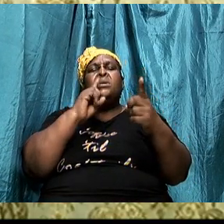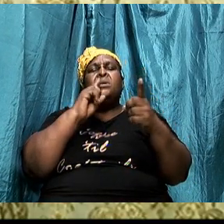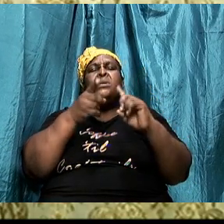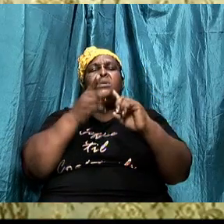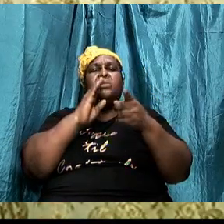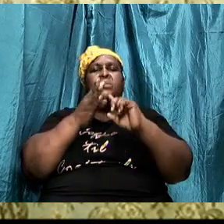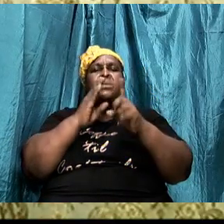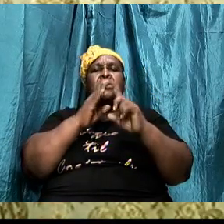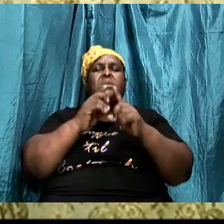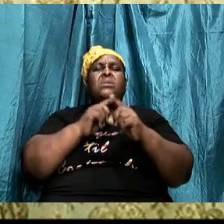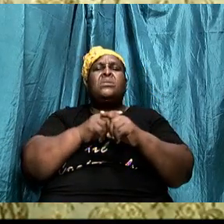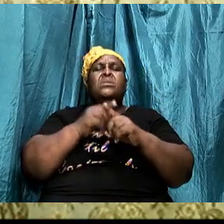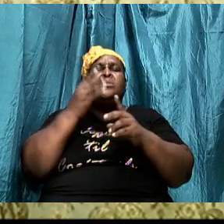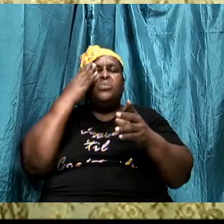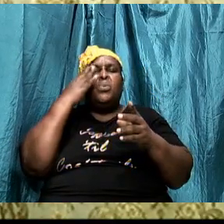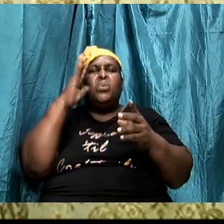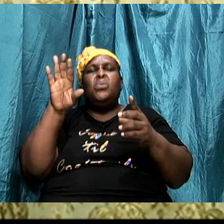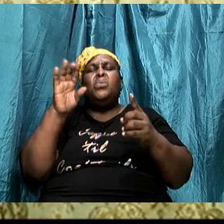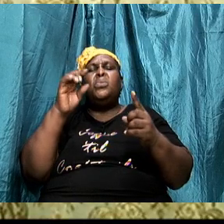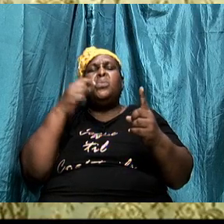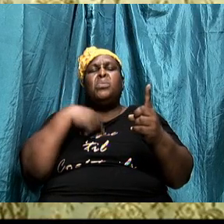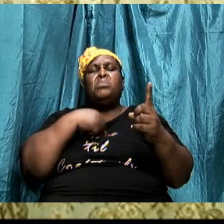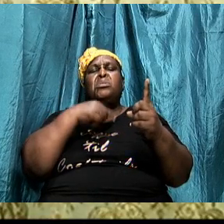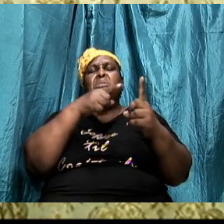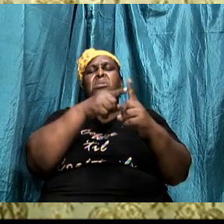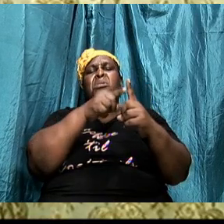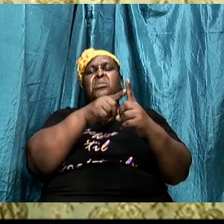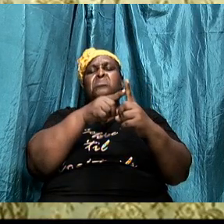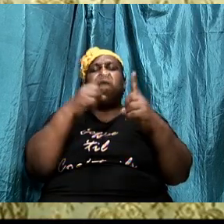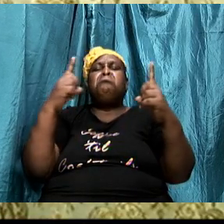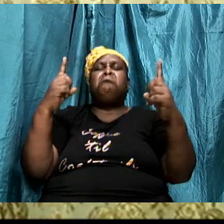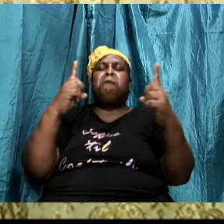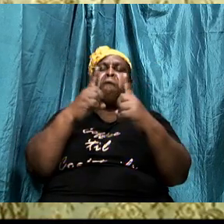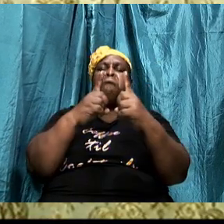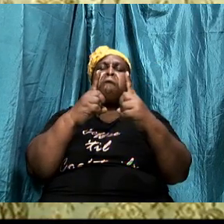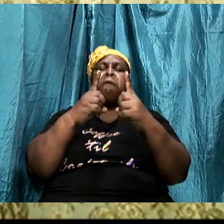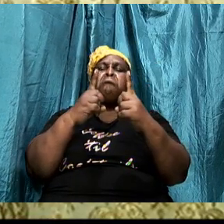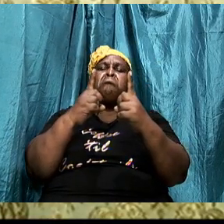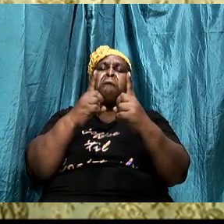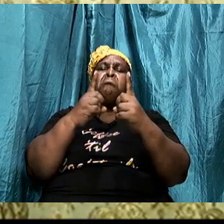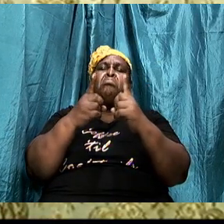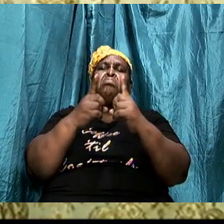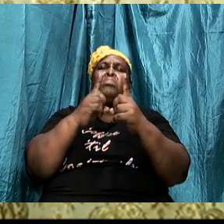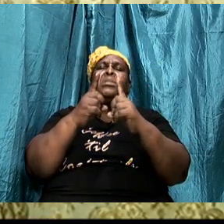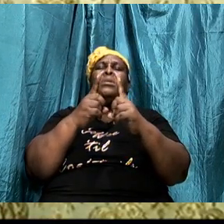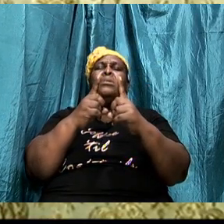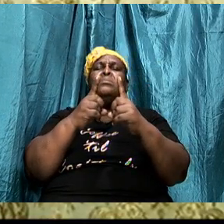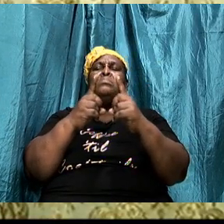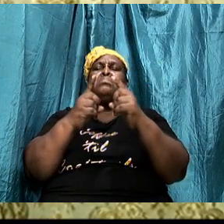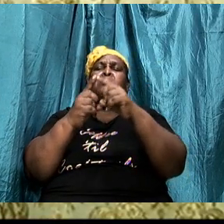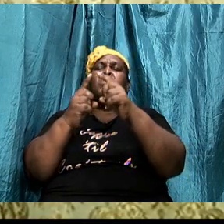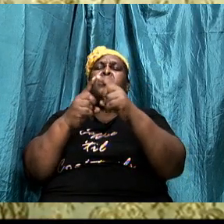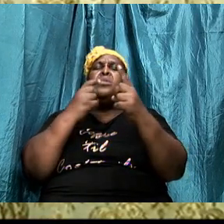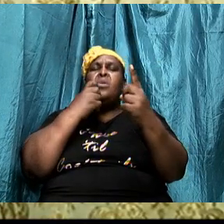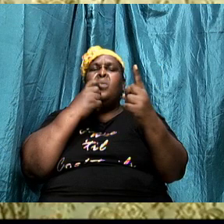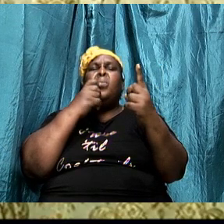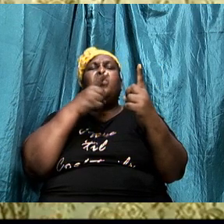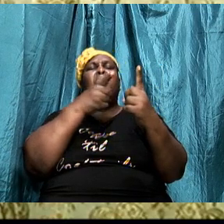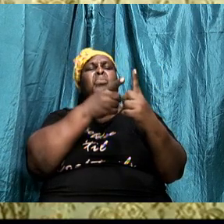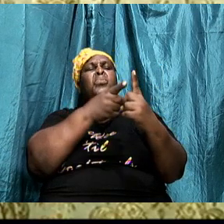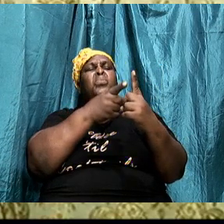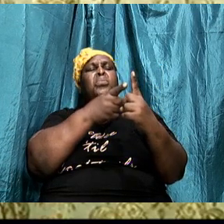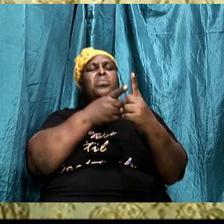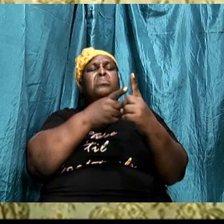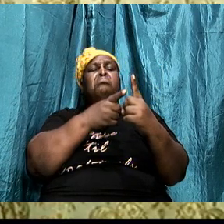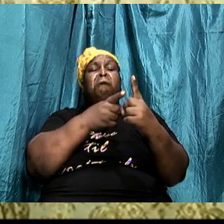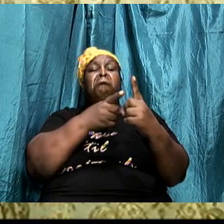don't even know me but you are having a one to one conversation with somebody you just meet them and they say who are you what is the